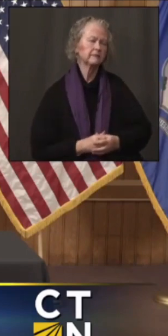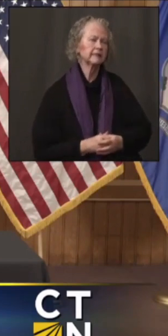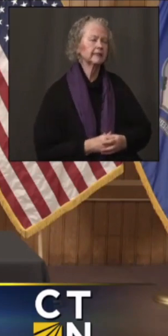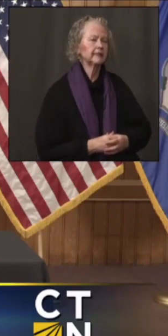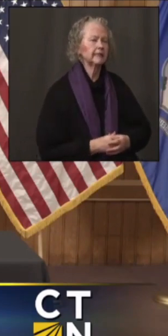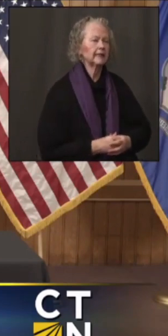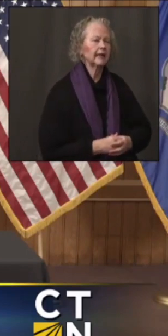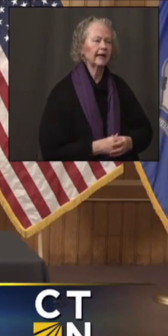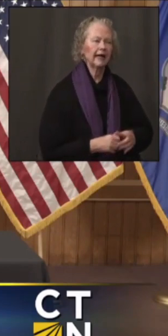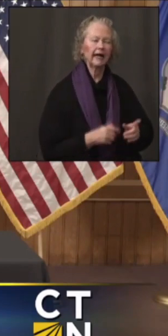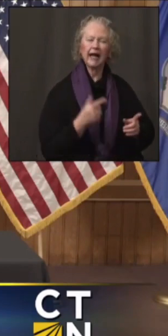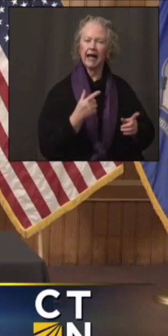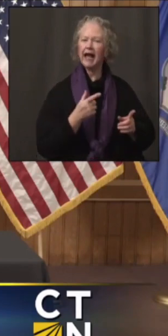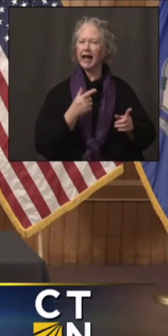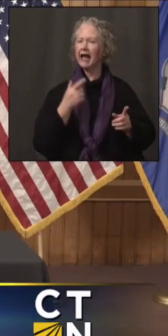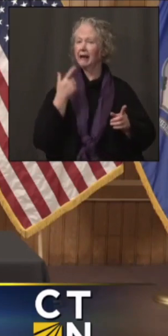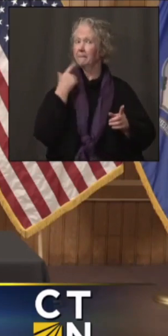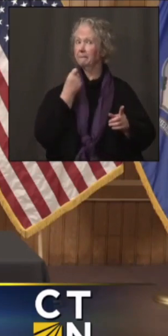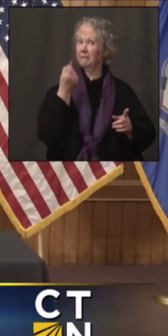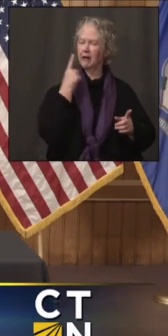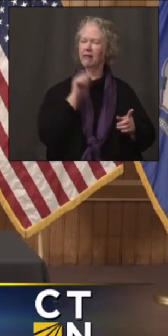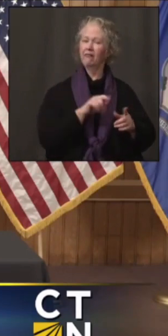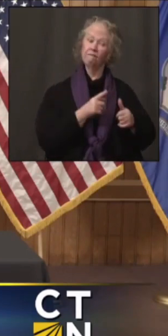Mr. Deirdre told me it's about 800,000.